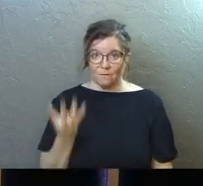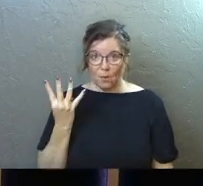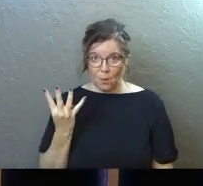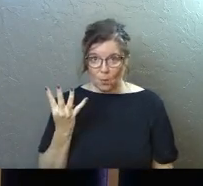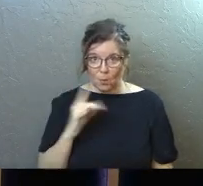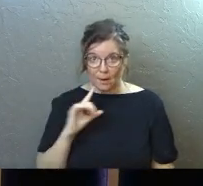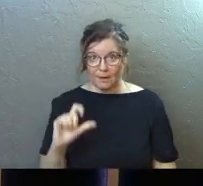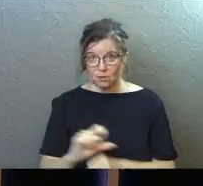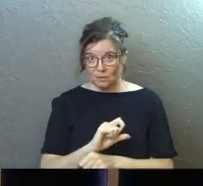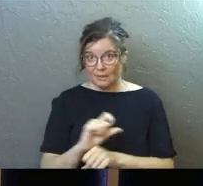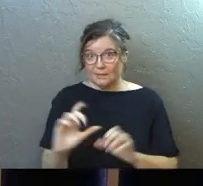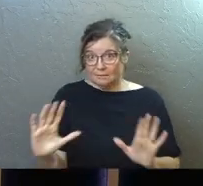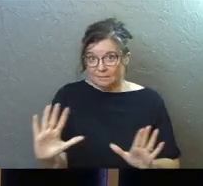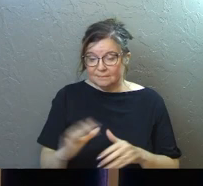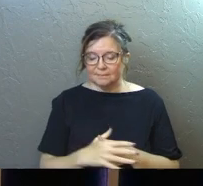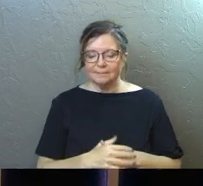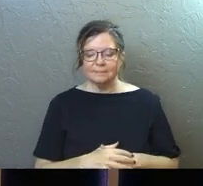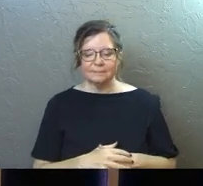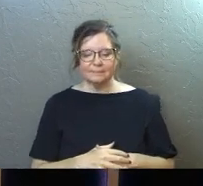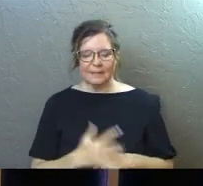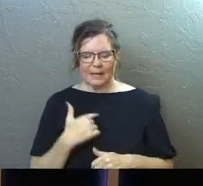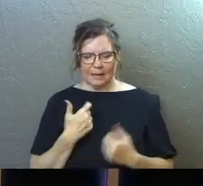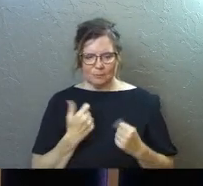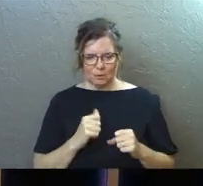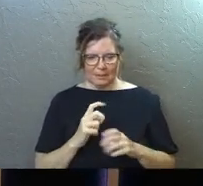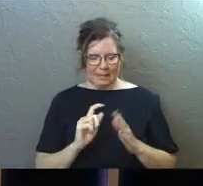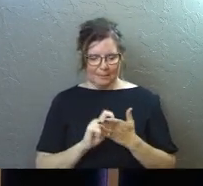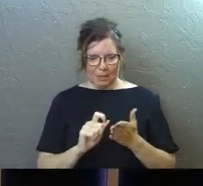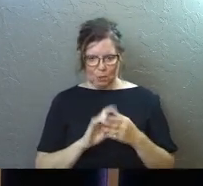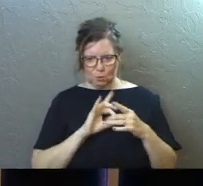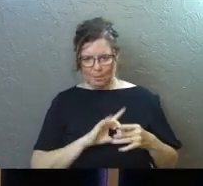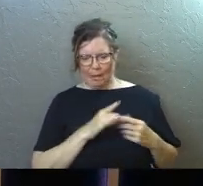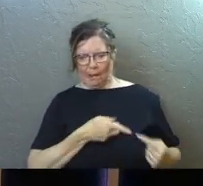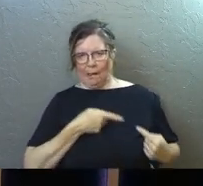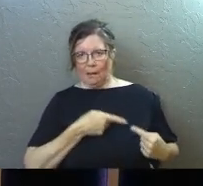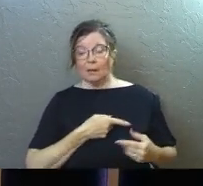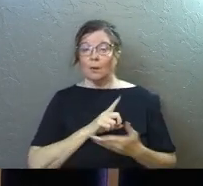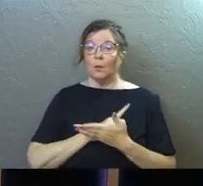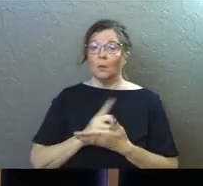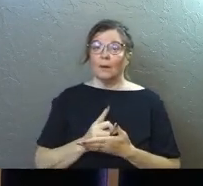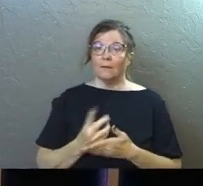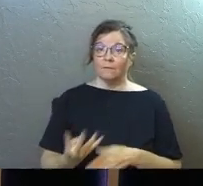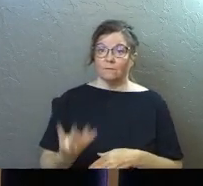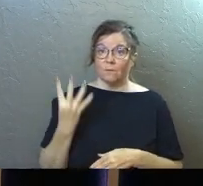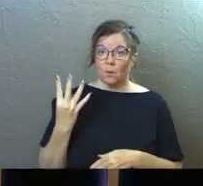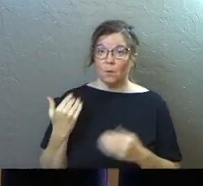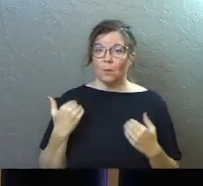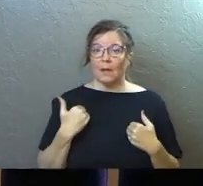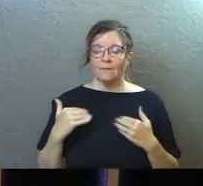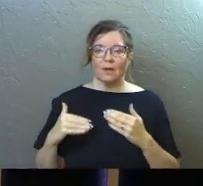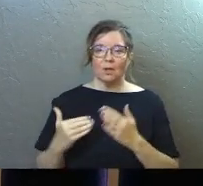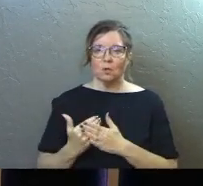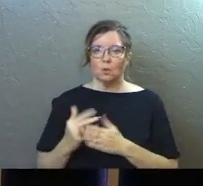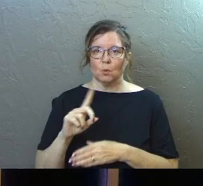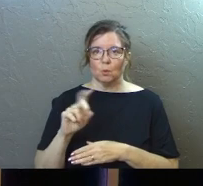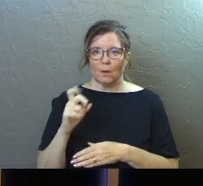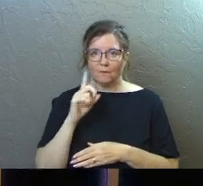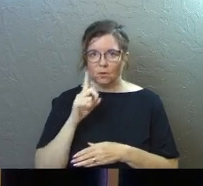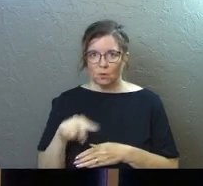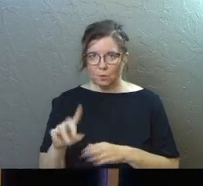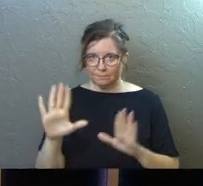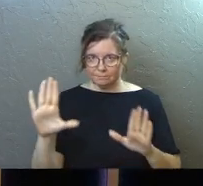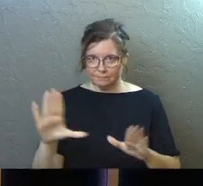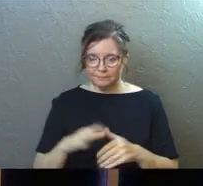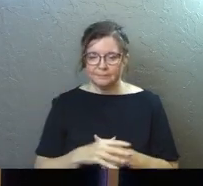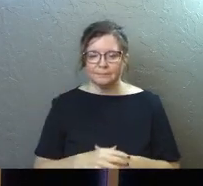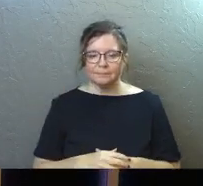actually, and I'm trying to get my notes to cooperate. We are in week four, and we've got a brand new question for you,